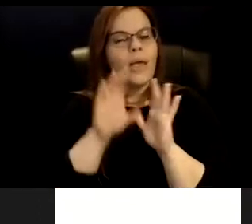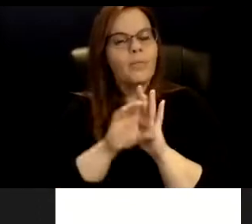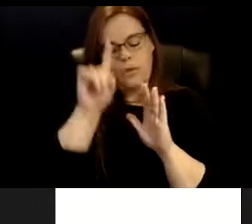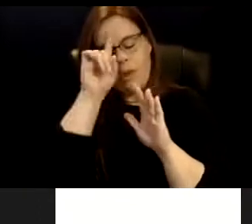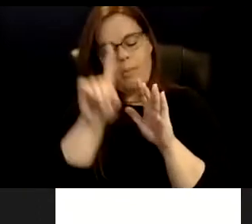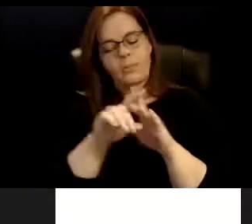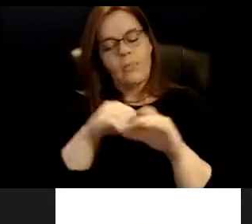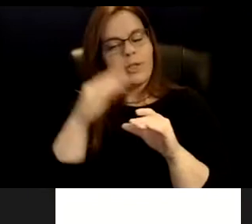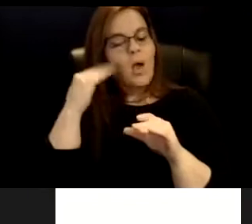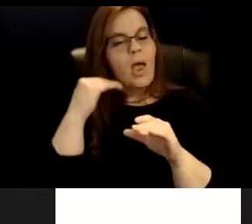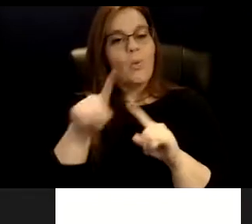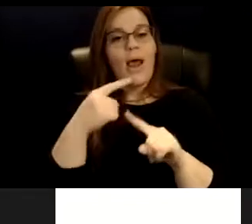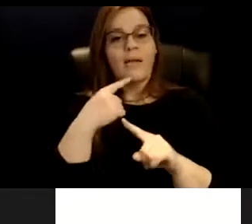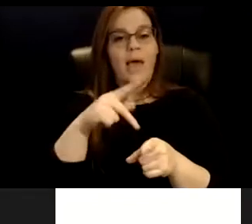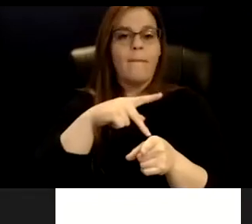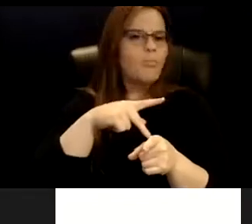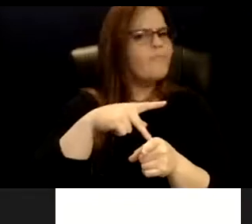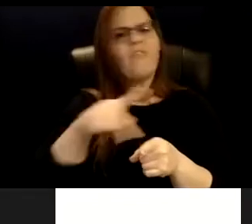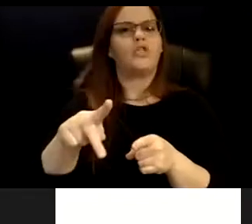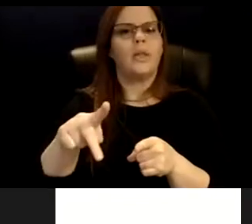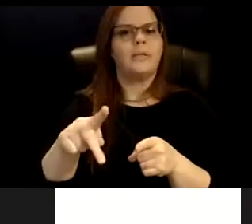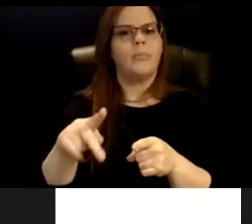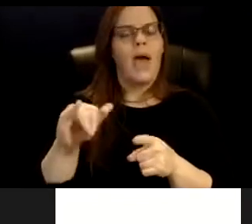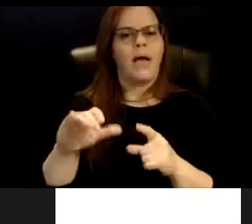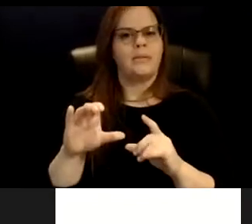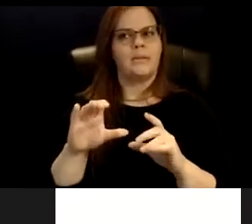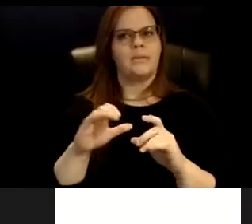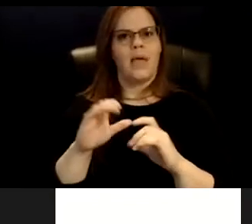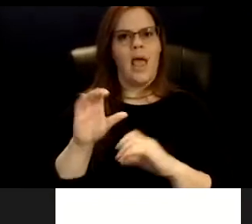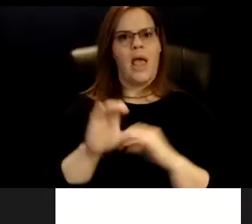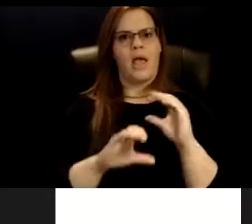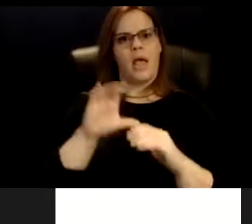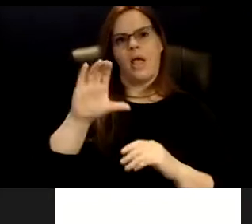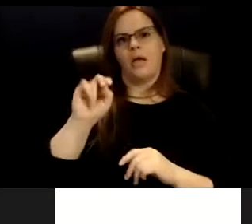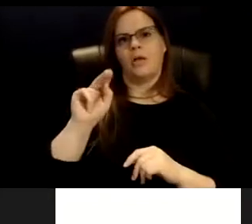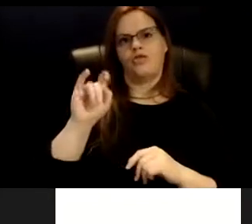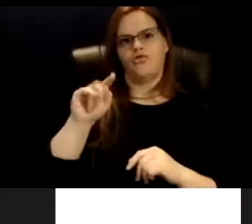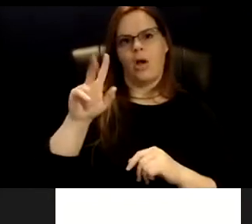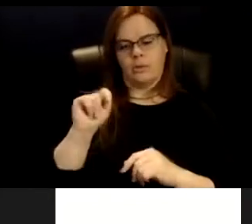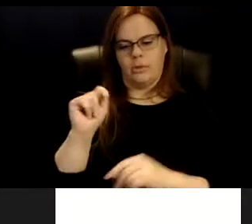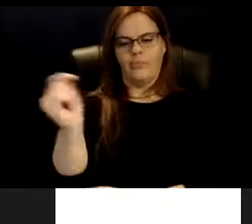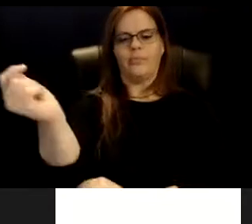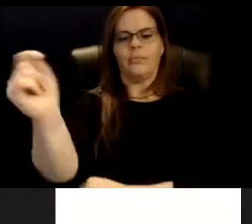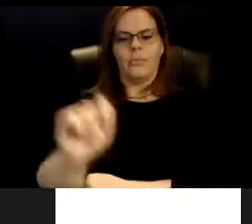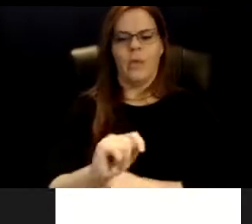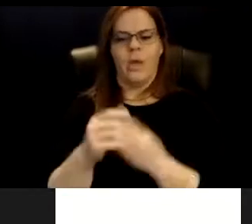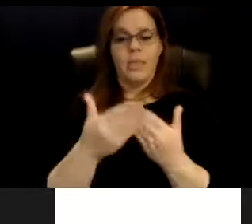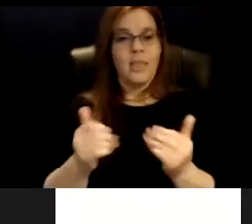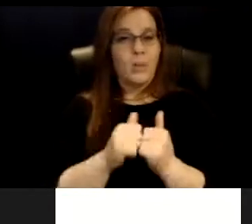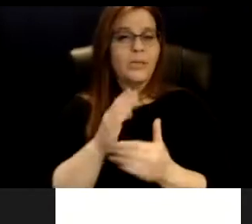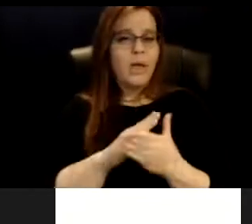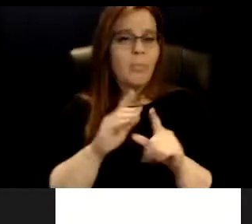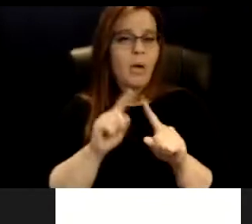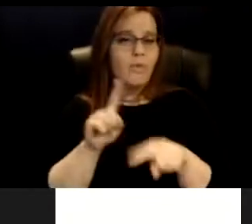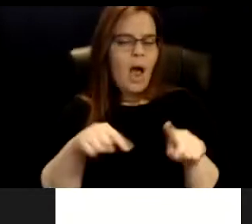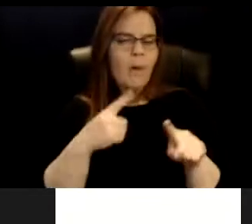I say the word professionalism, which is a construct. The thing about that construct is with some variation, I would say